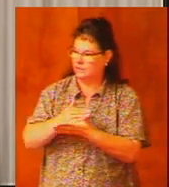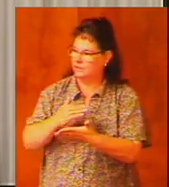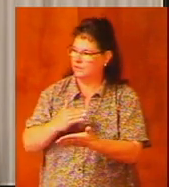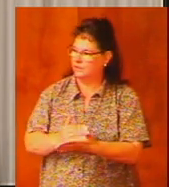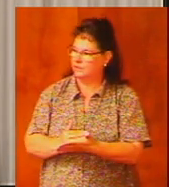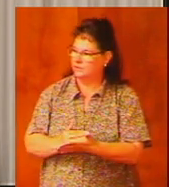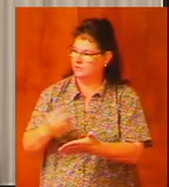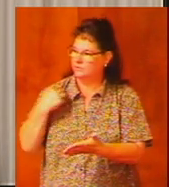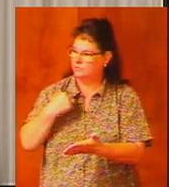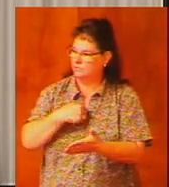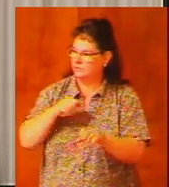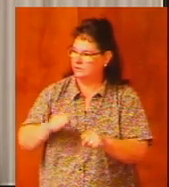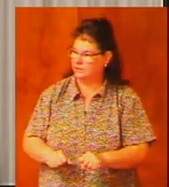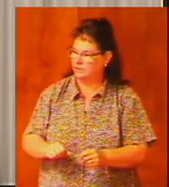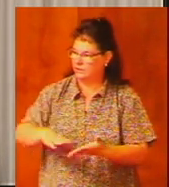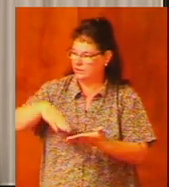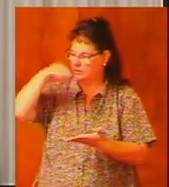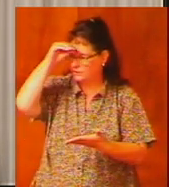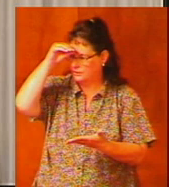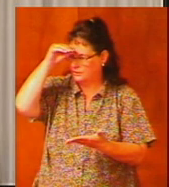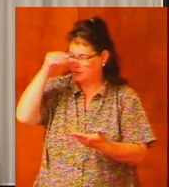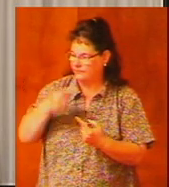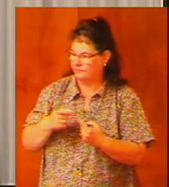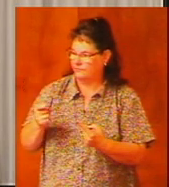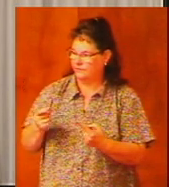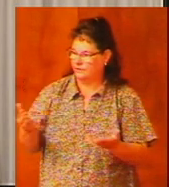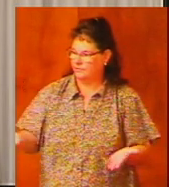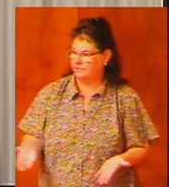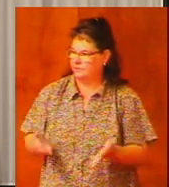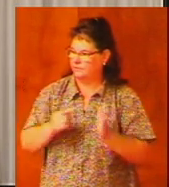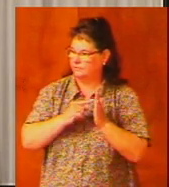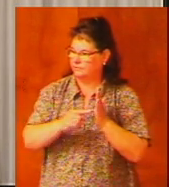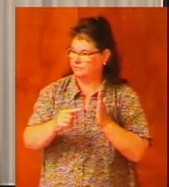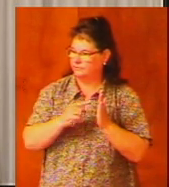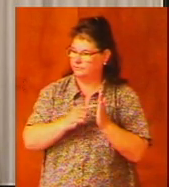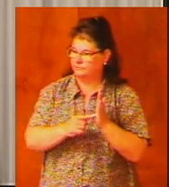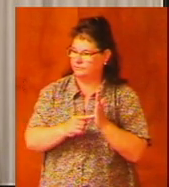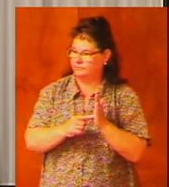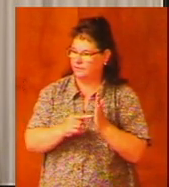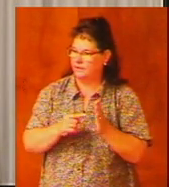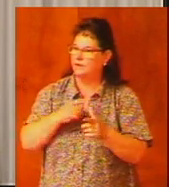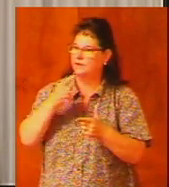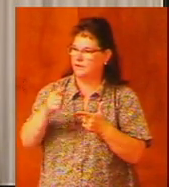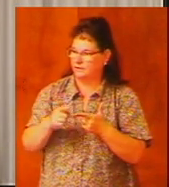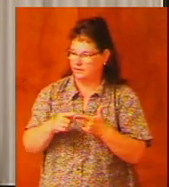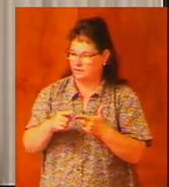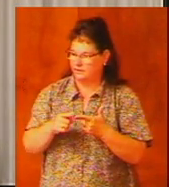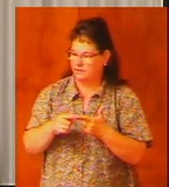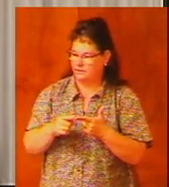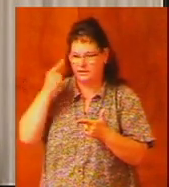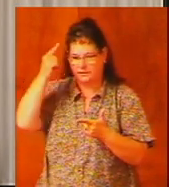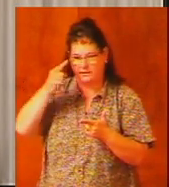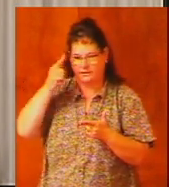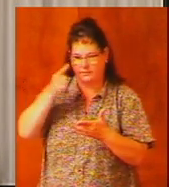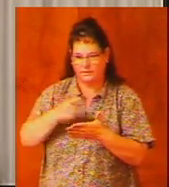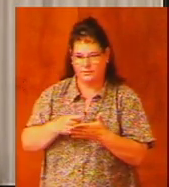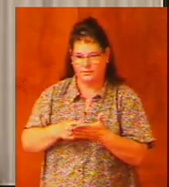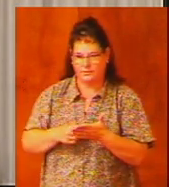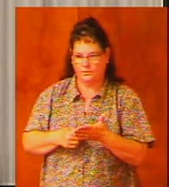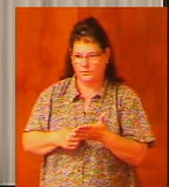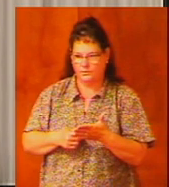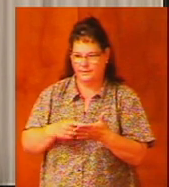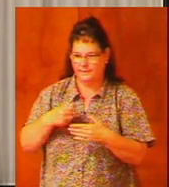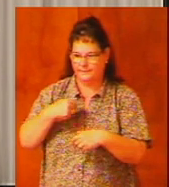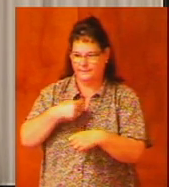that we can learn from this passage. And then we're going to think about what it was